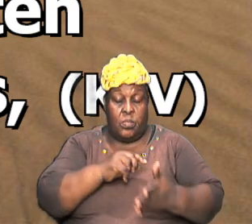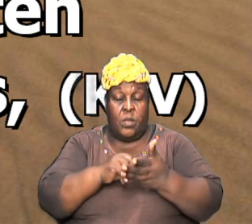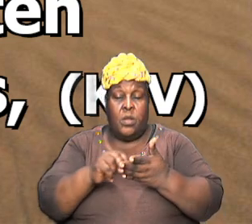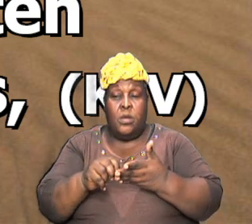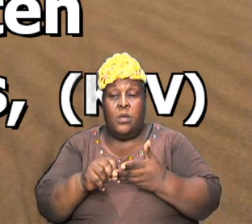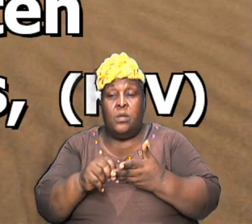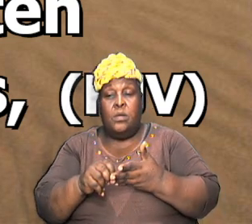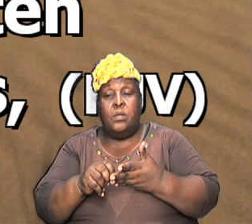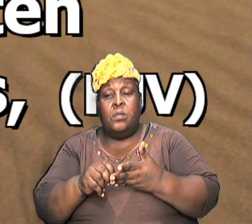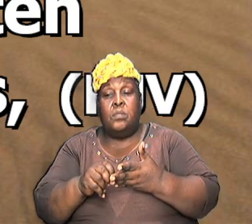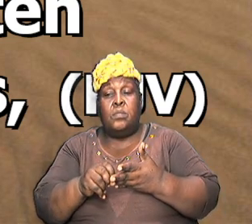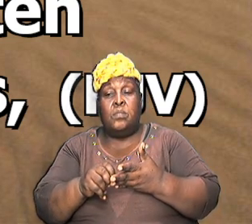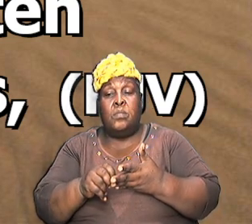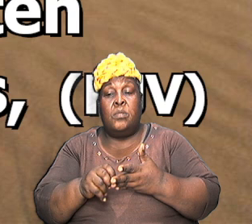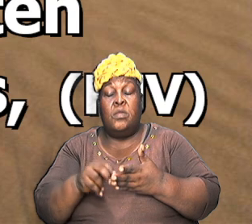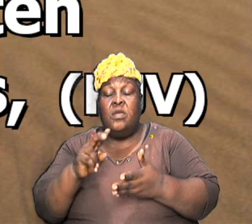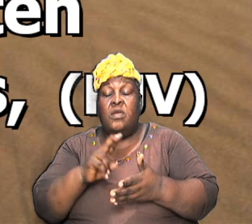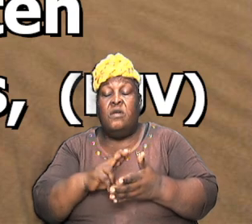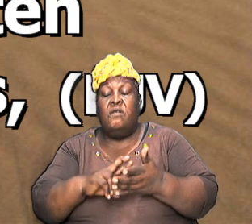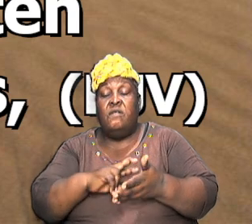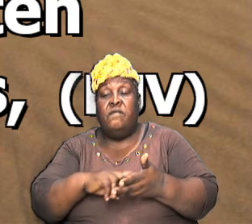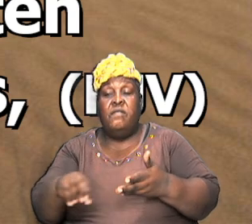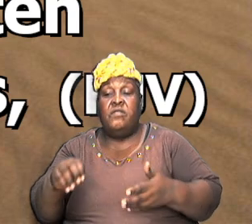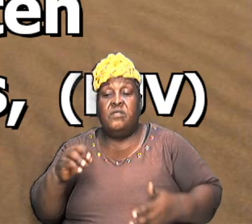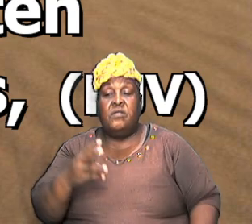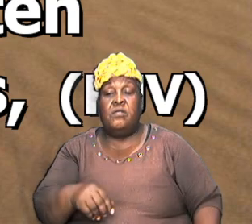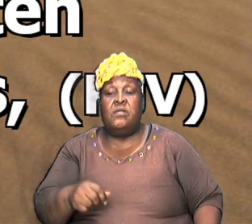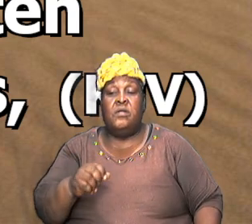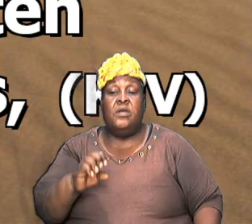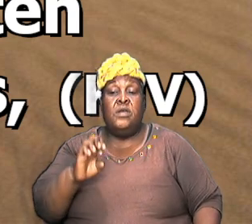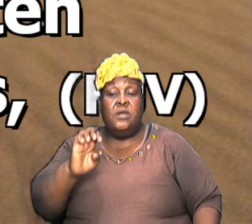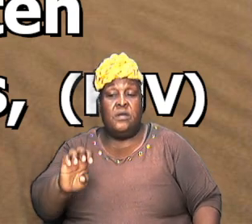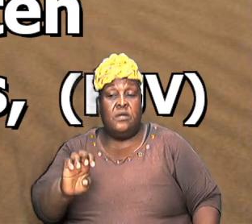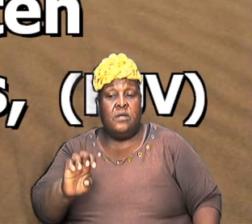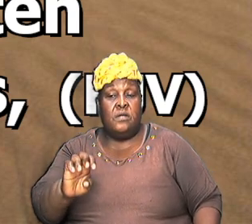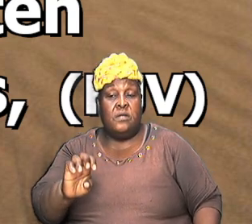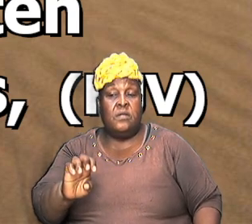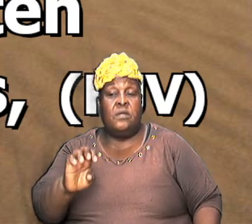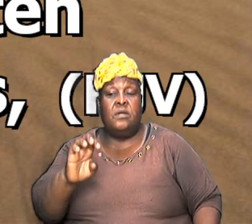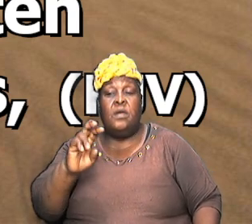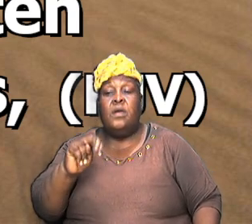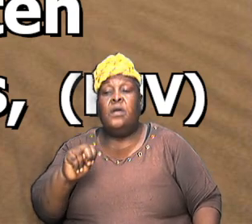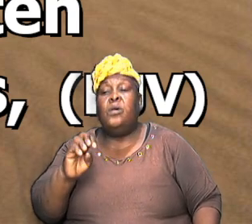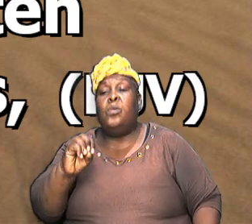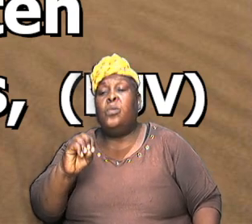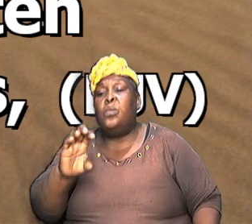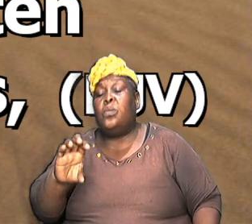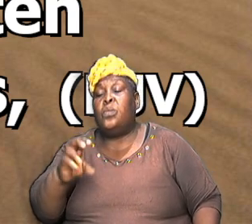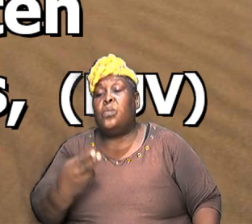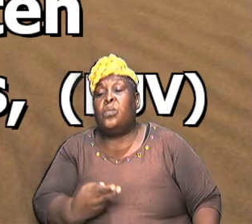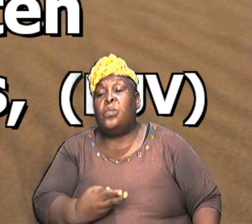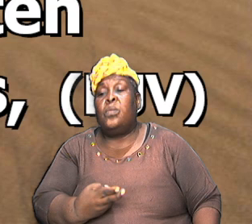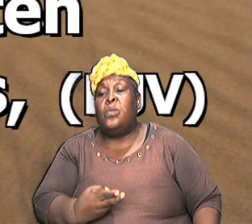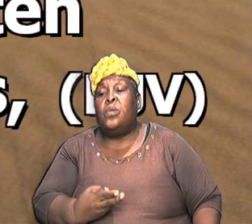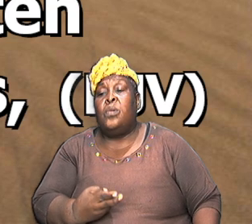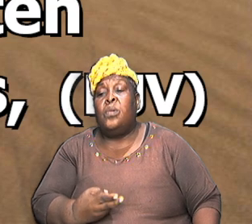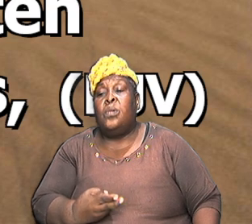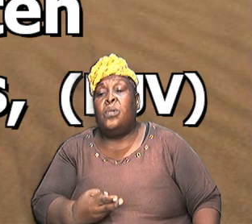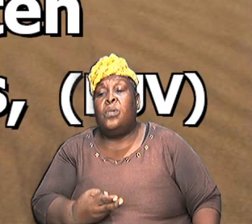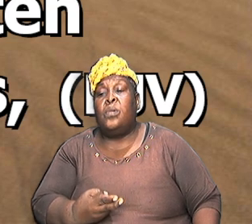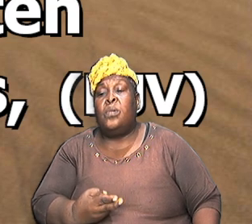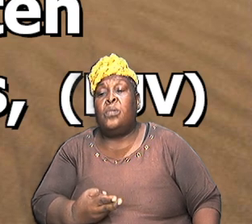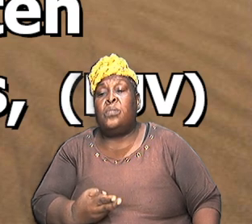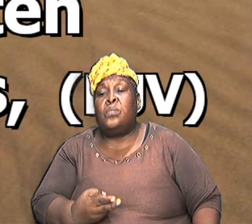which is only one chapter and verse 14 and here Jude is quoting from Enoch the book of Enoch